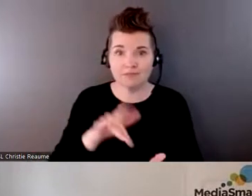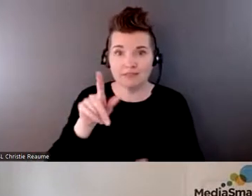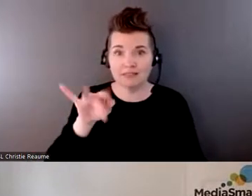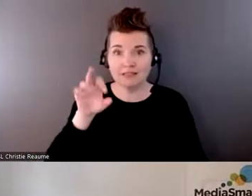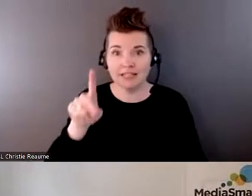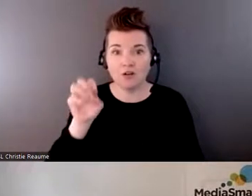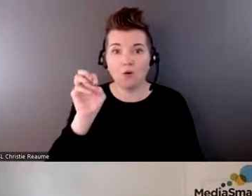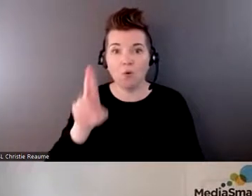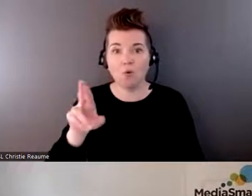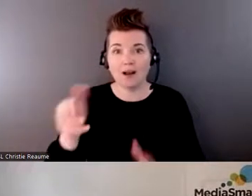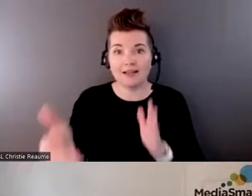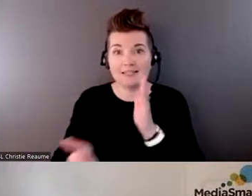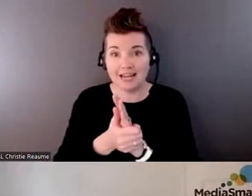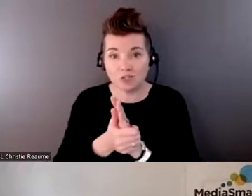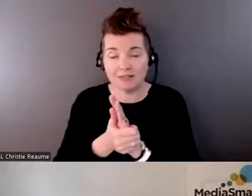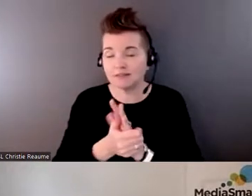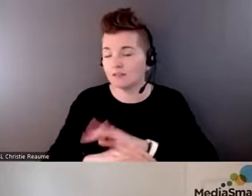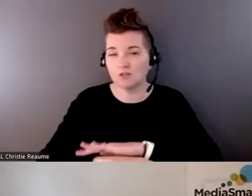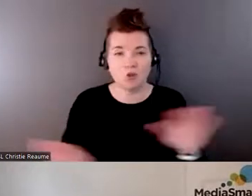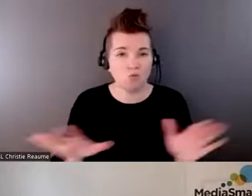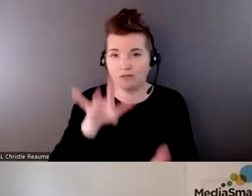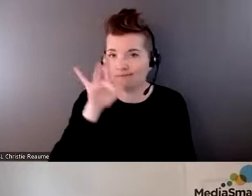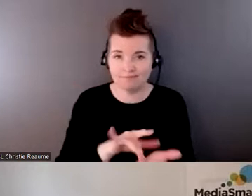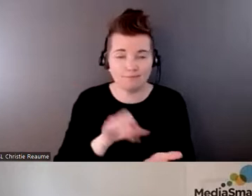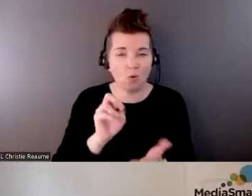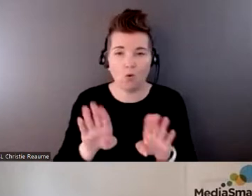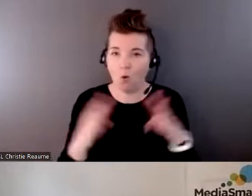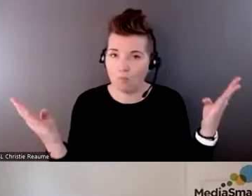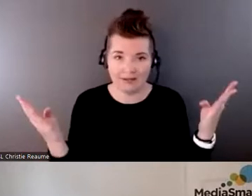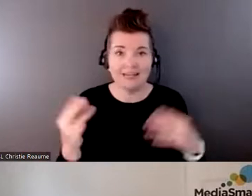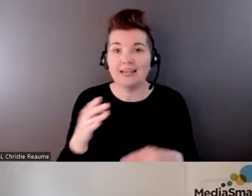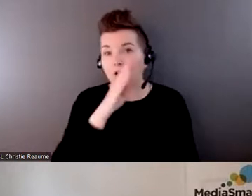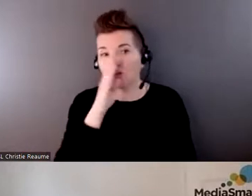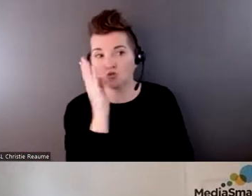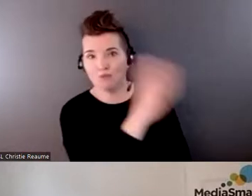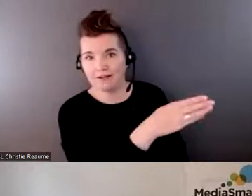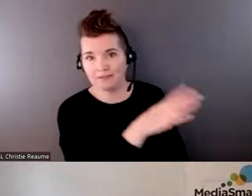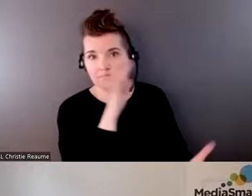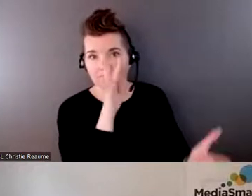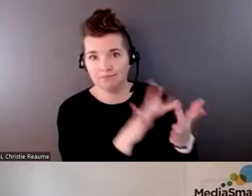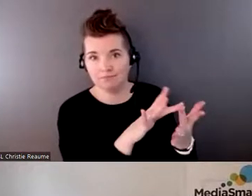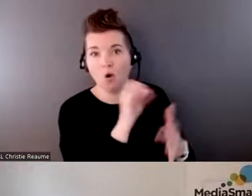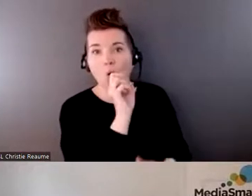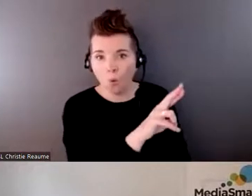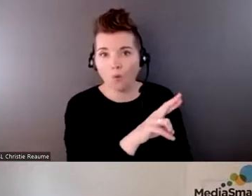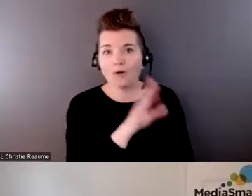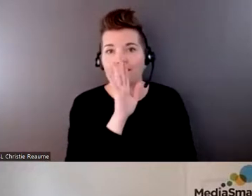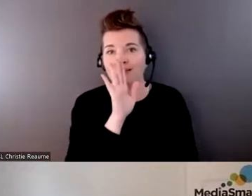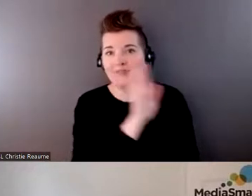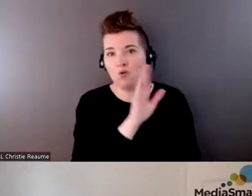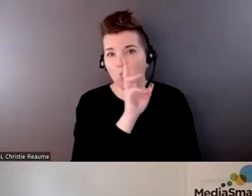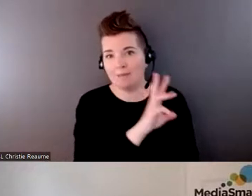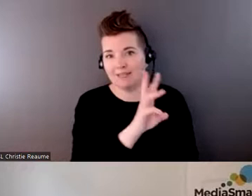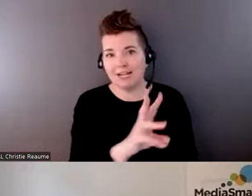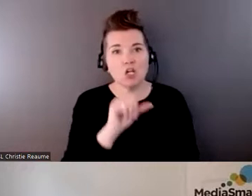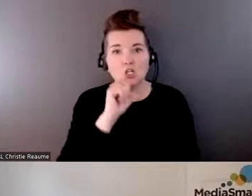when in doubt to contact the person directly to sending email, if you can, or just go directly to the website. Don't interact with